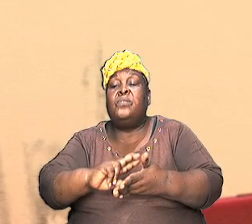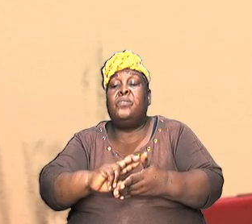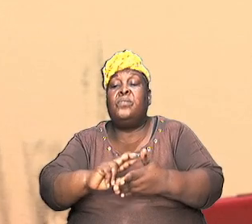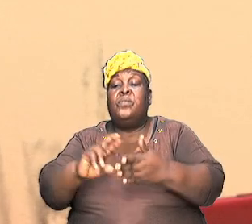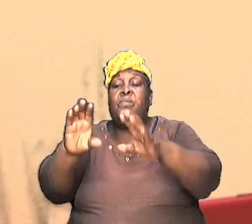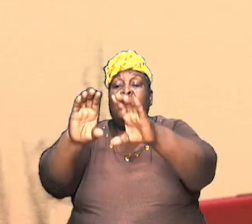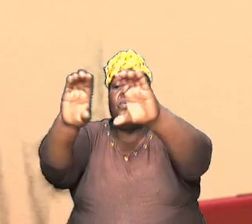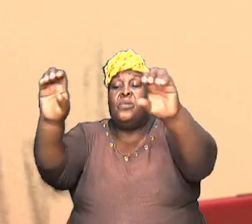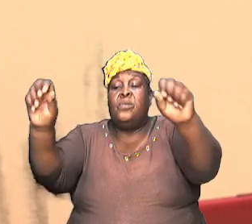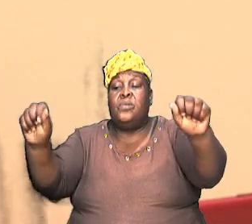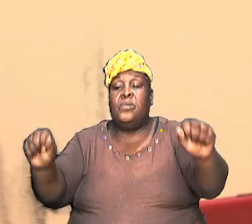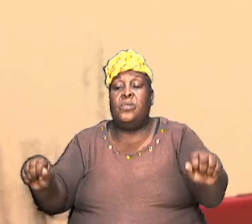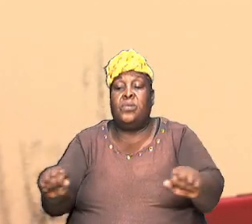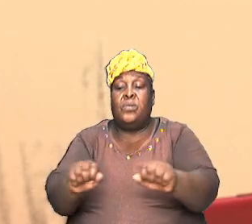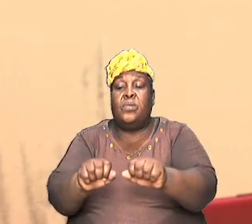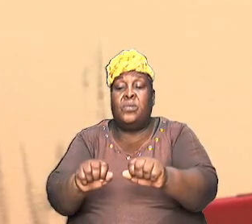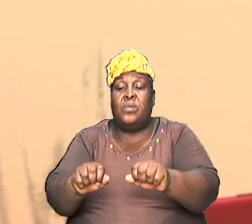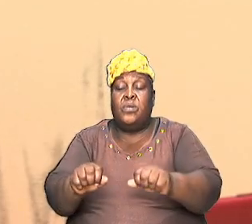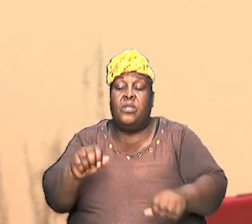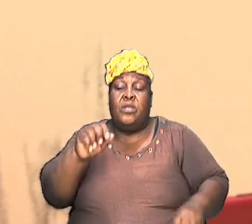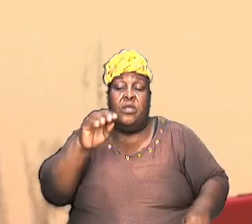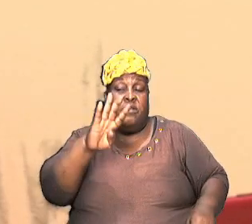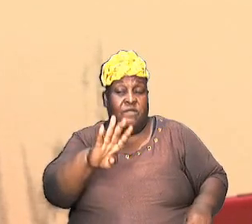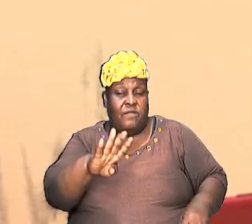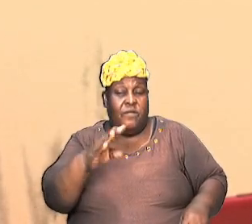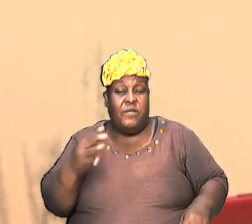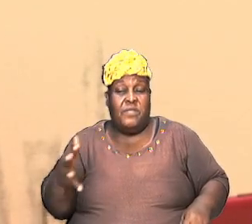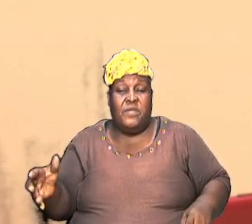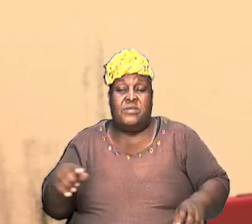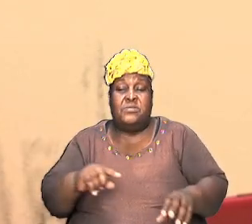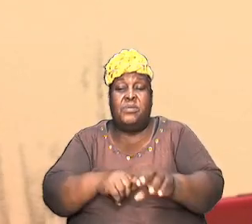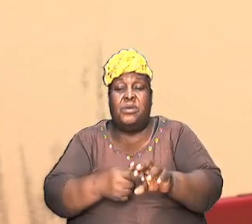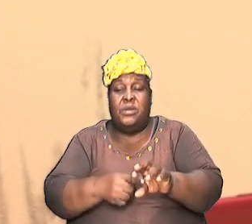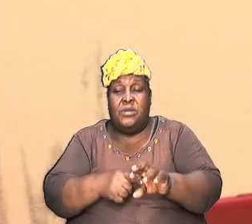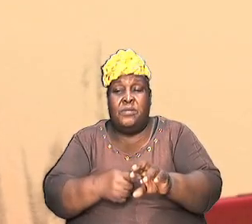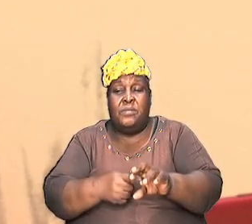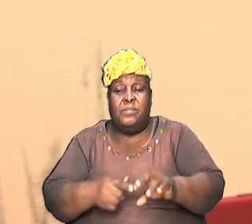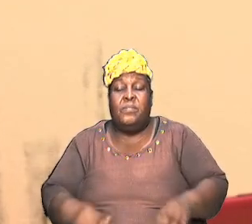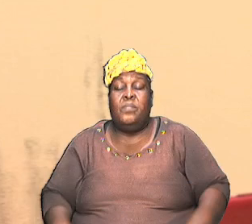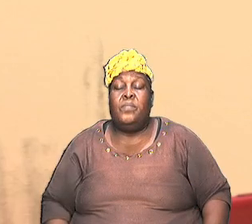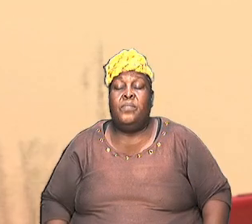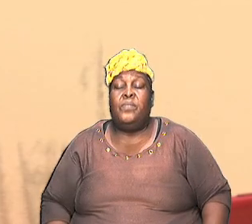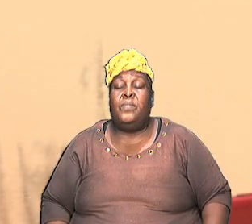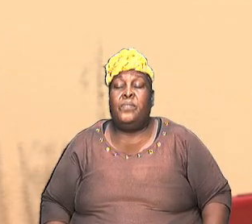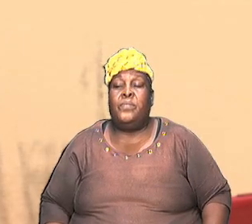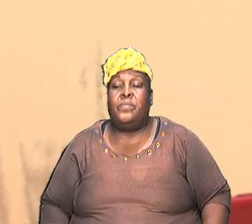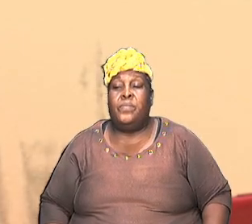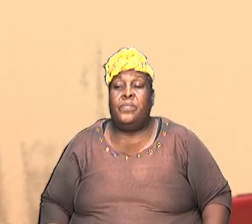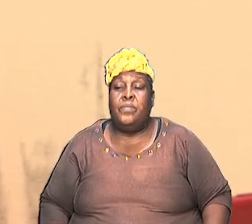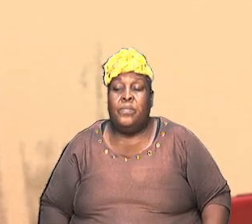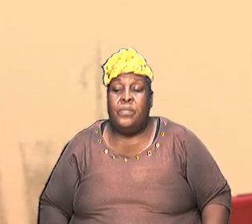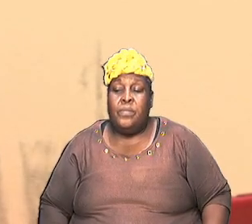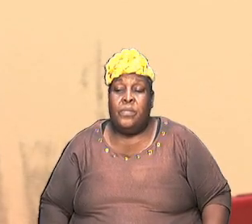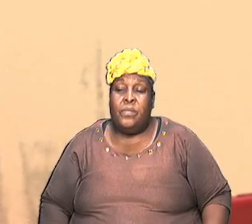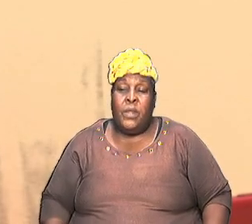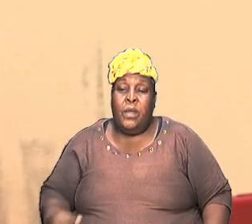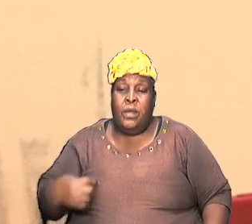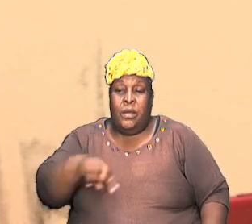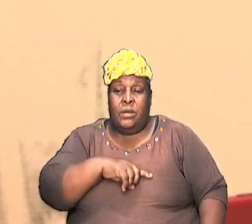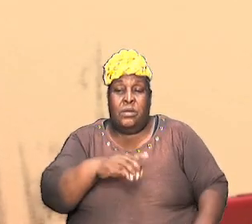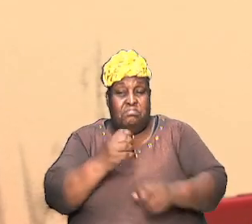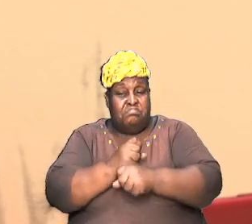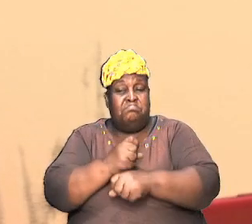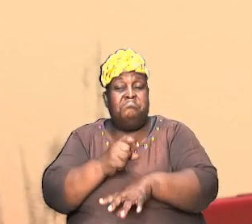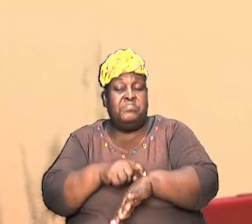objectives that we started out with. And so we are going to take our